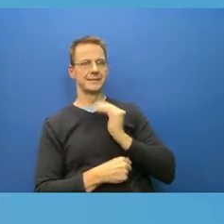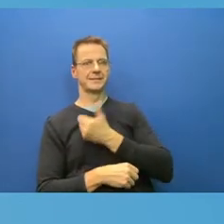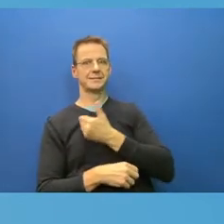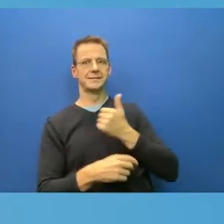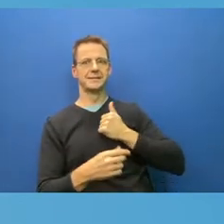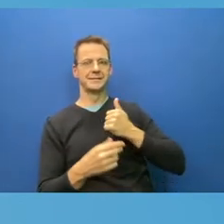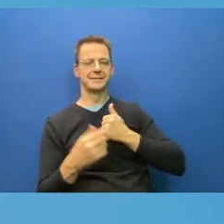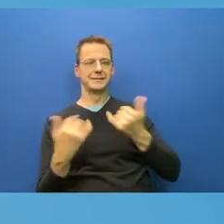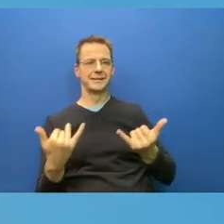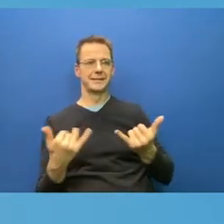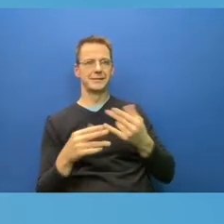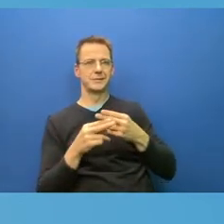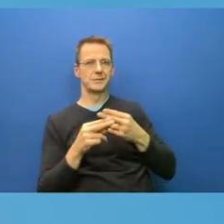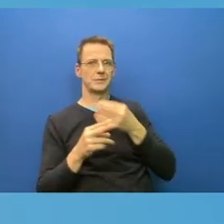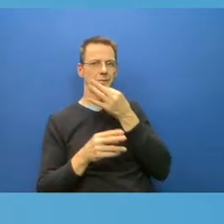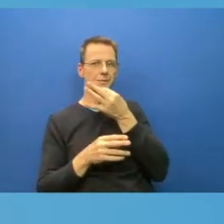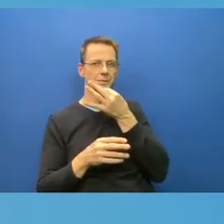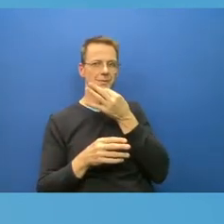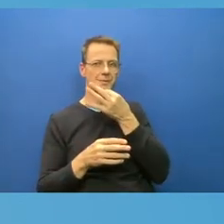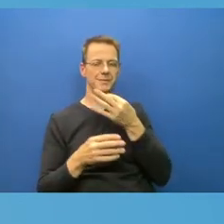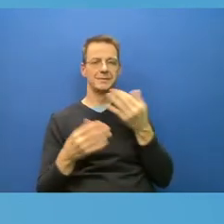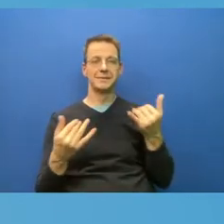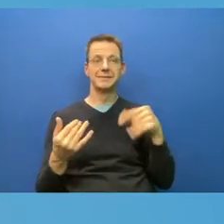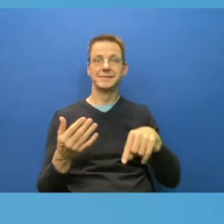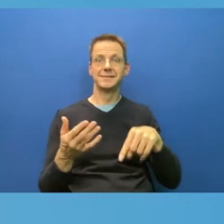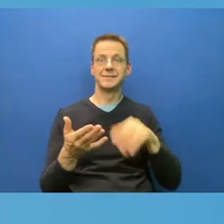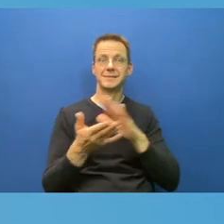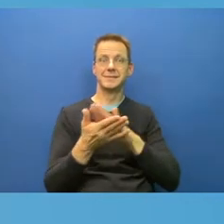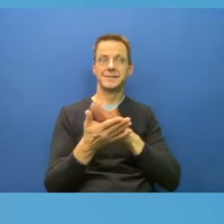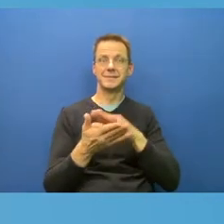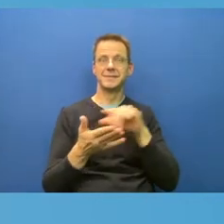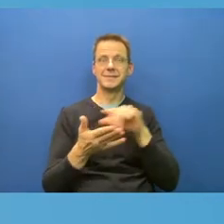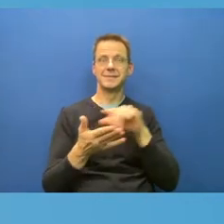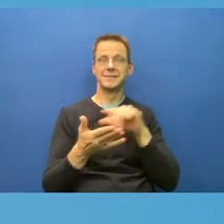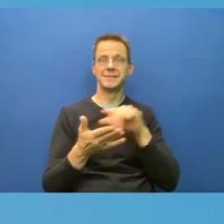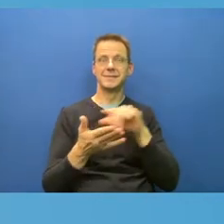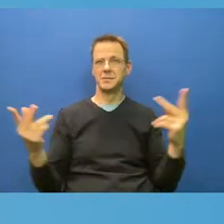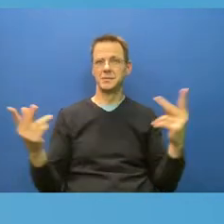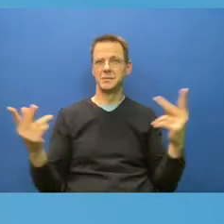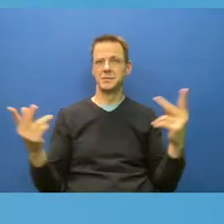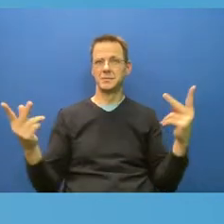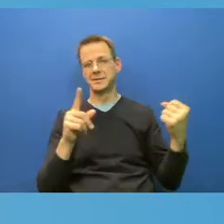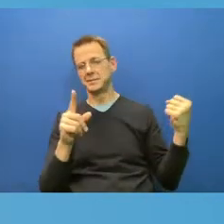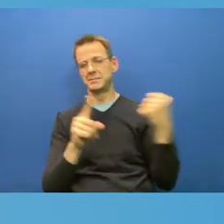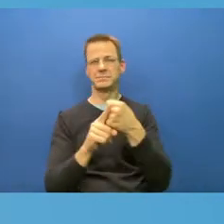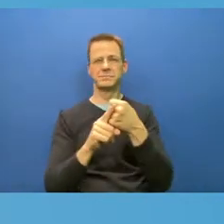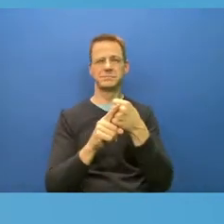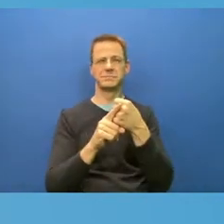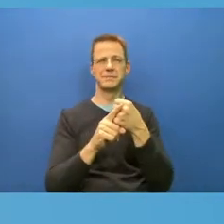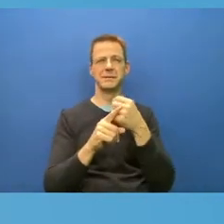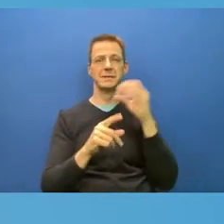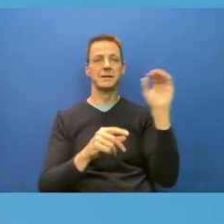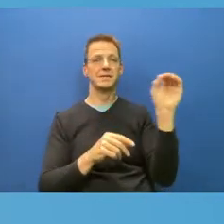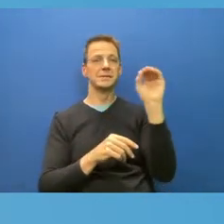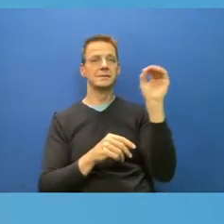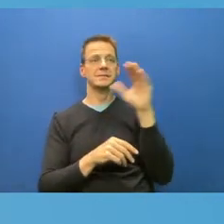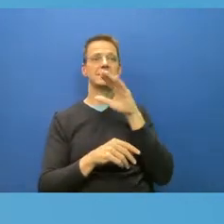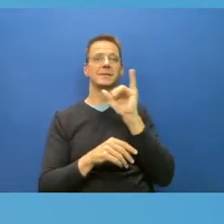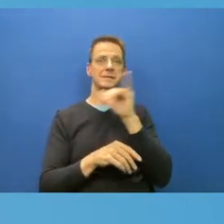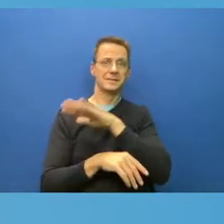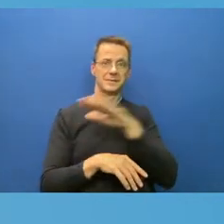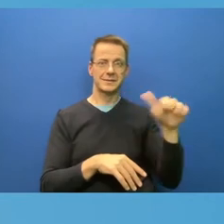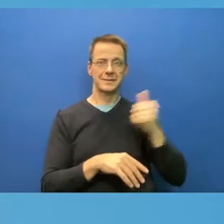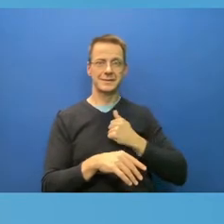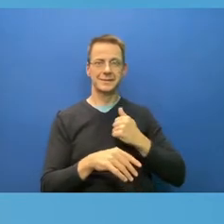Ontario and elsewhere, I'm sure. What I would say right now is make sure schools have masks, make sure adults are wearing masks in society.